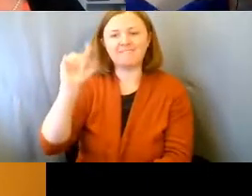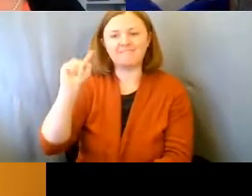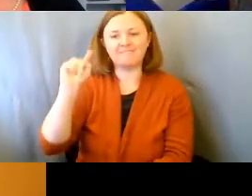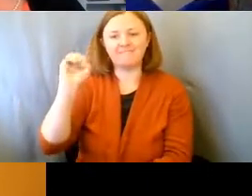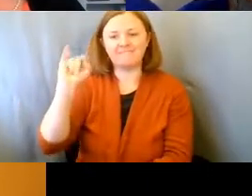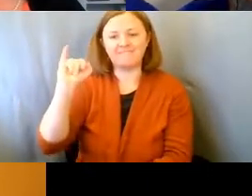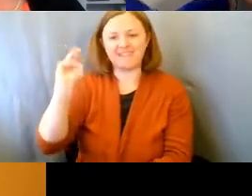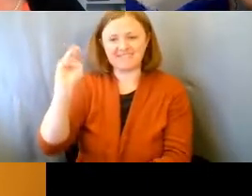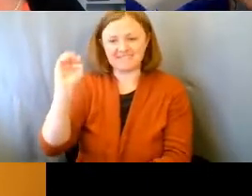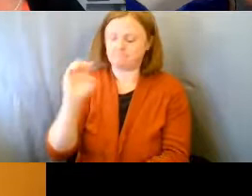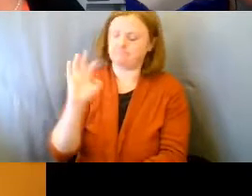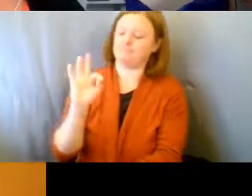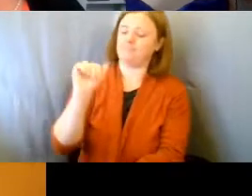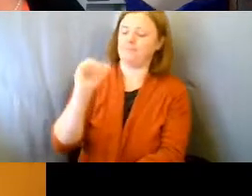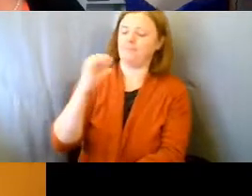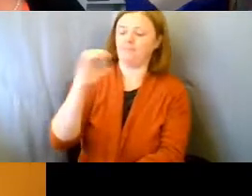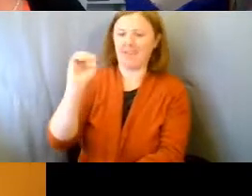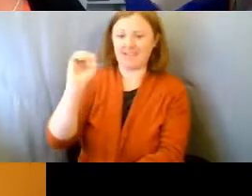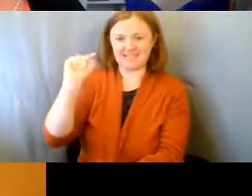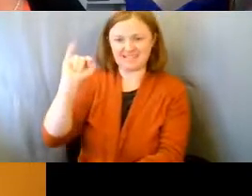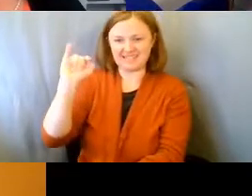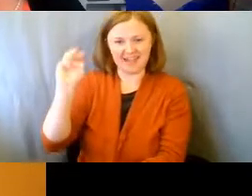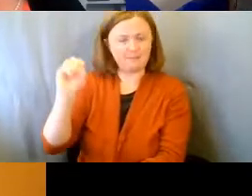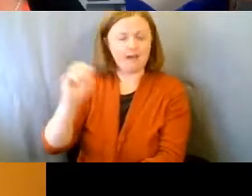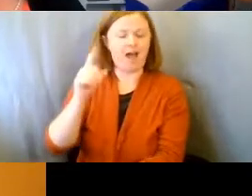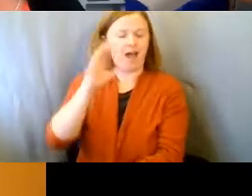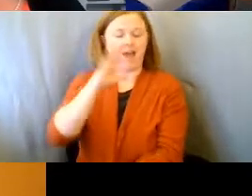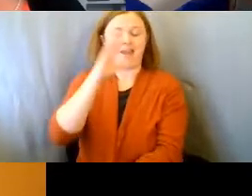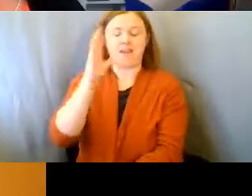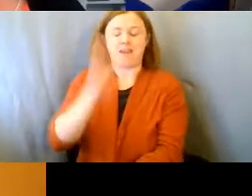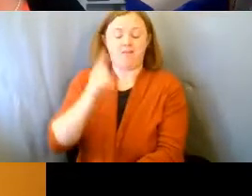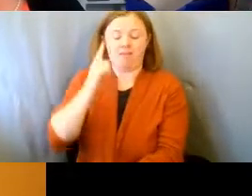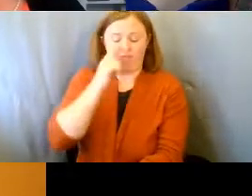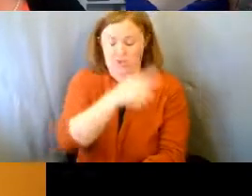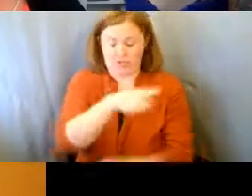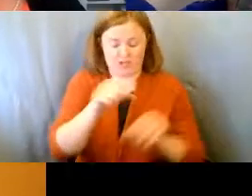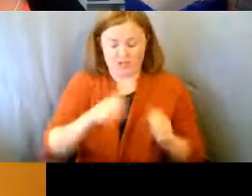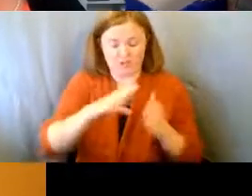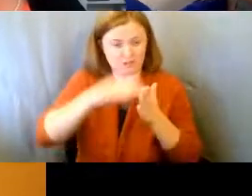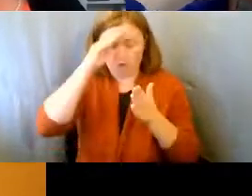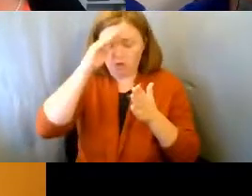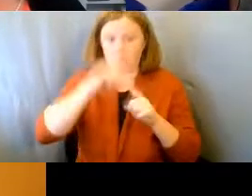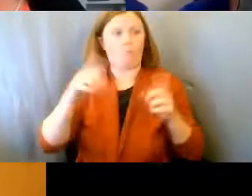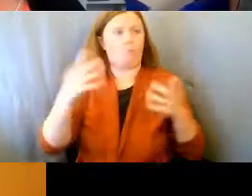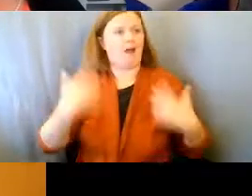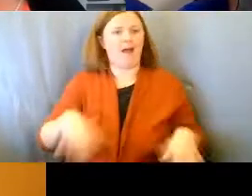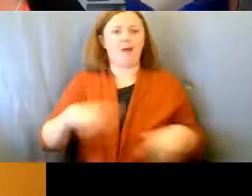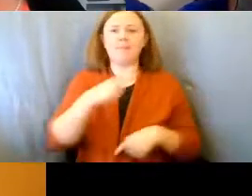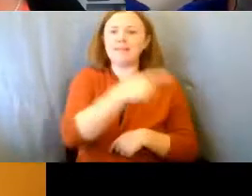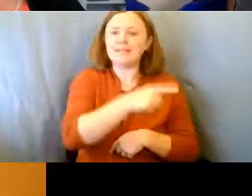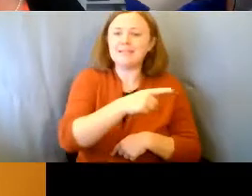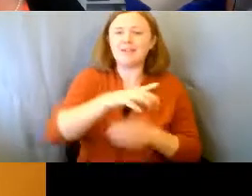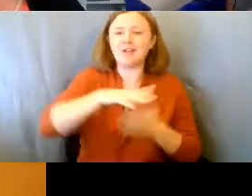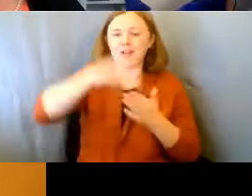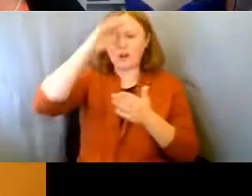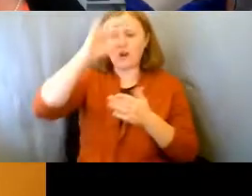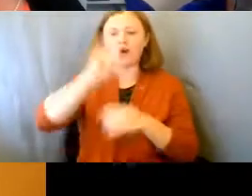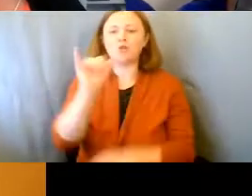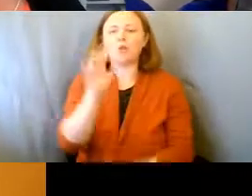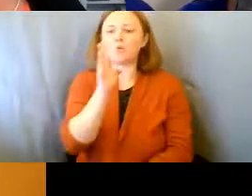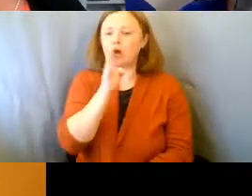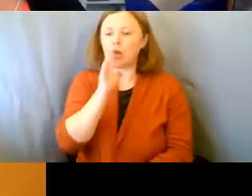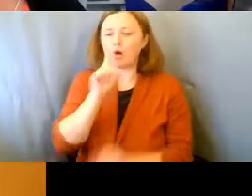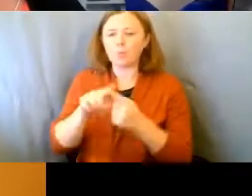million years would I have thought he'd learn how to do that. He not only learned to FaceTime, but he's learned how to do talk to text